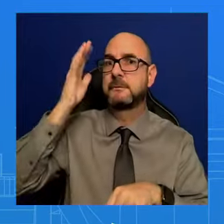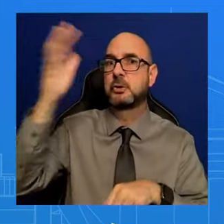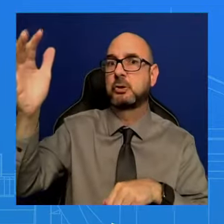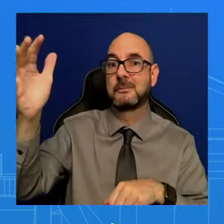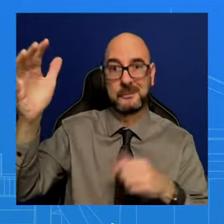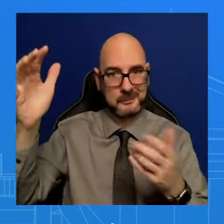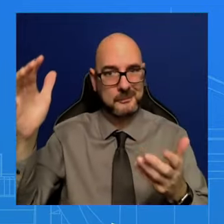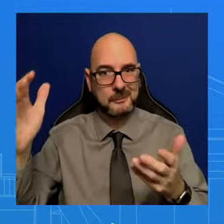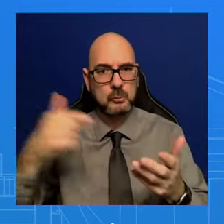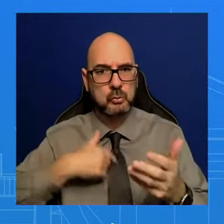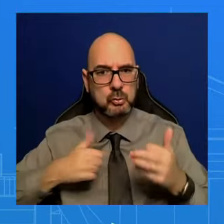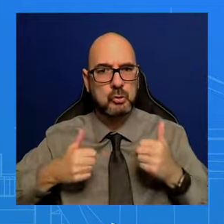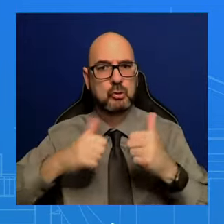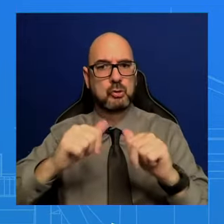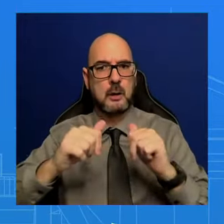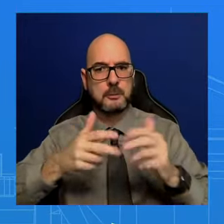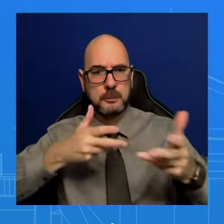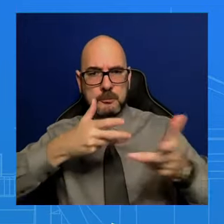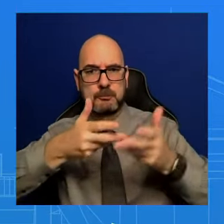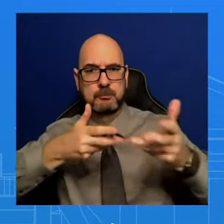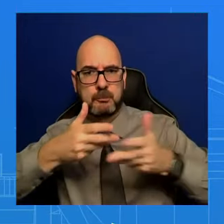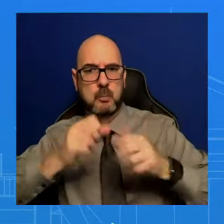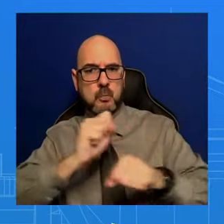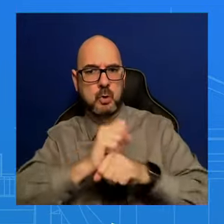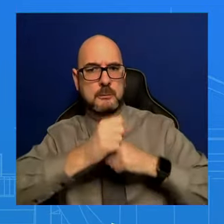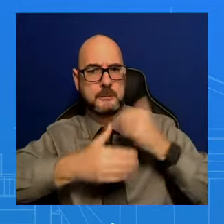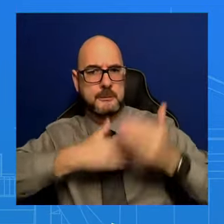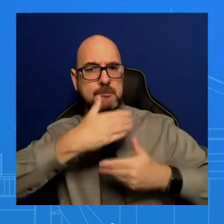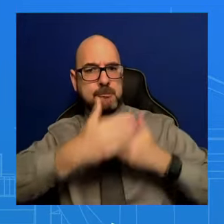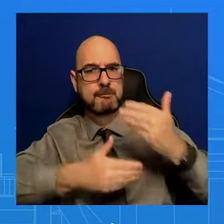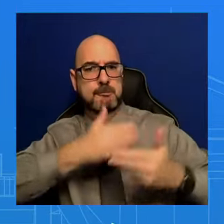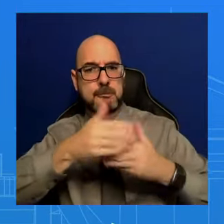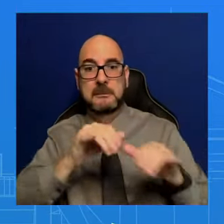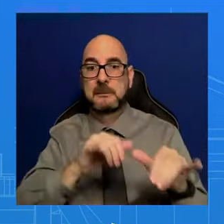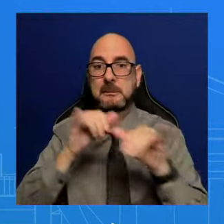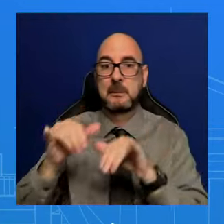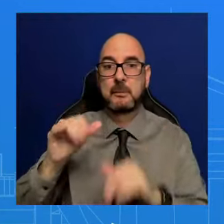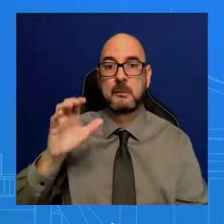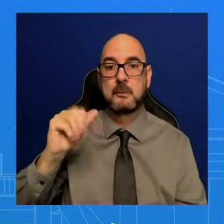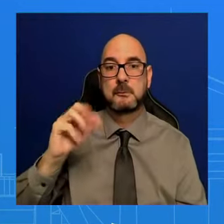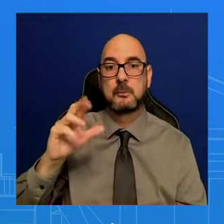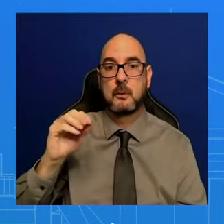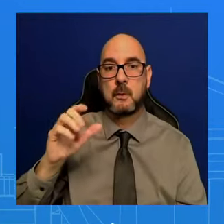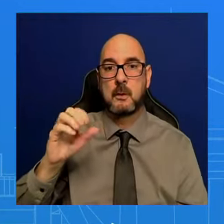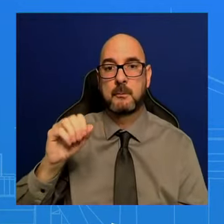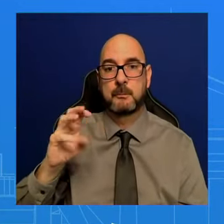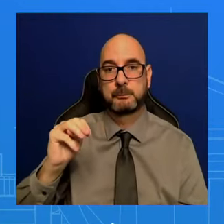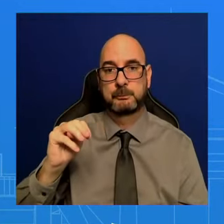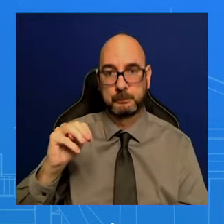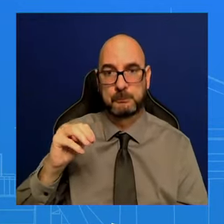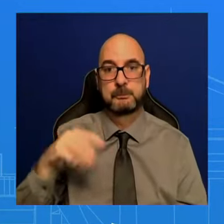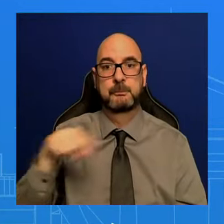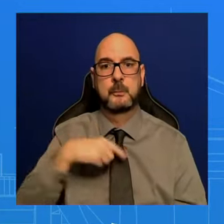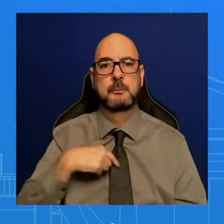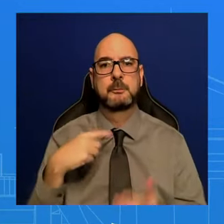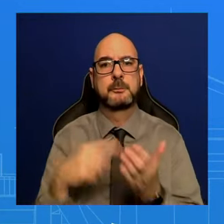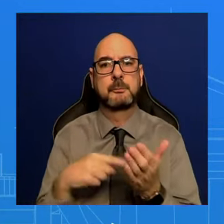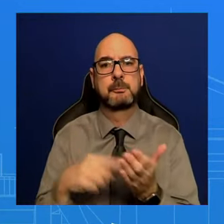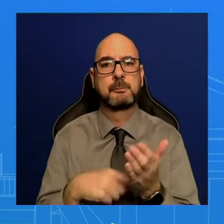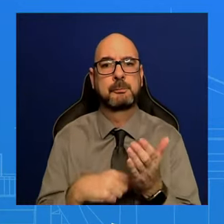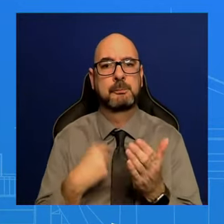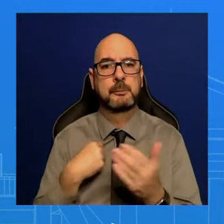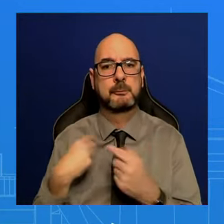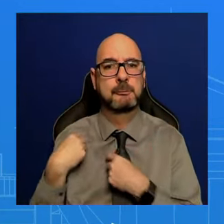working on that with the CARICOM, so that is nothing new. We've had those conversations, and also the Haitian partners, on the path to restoring